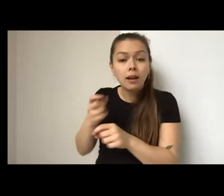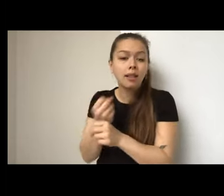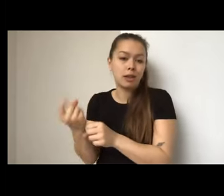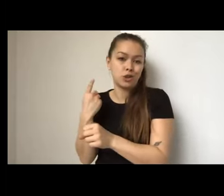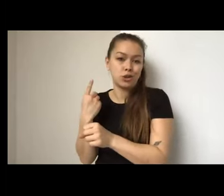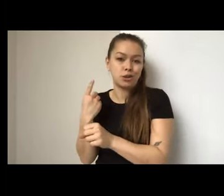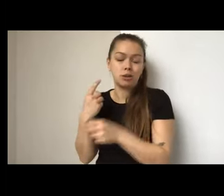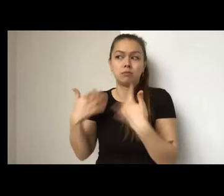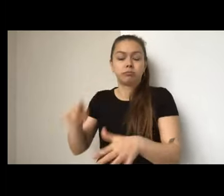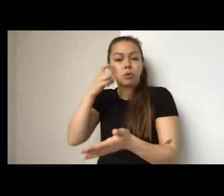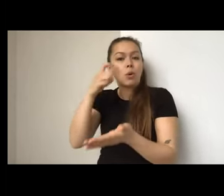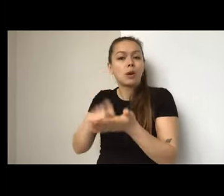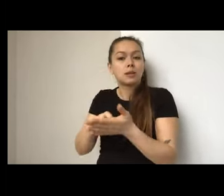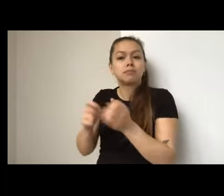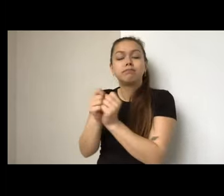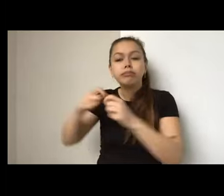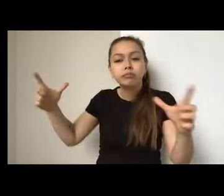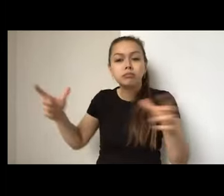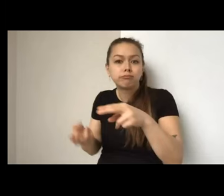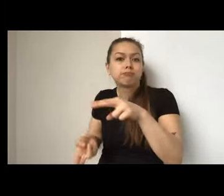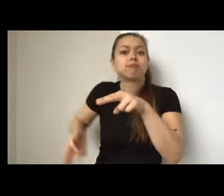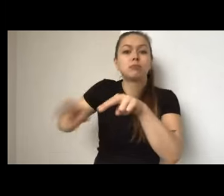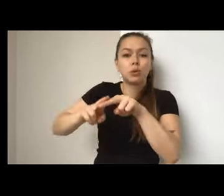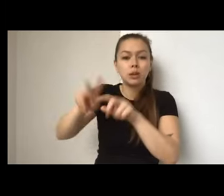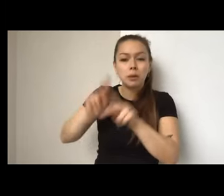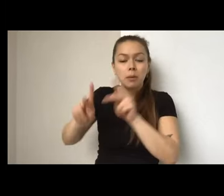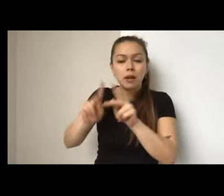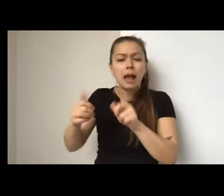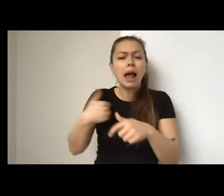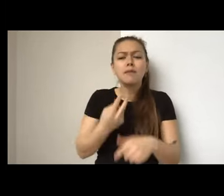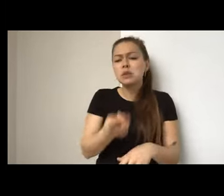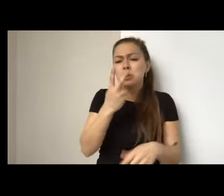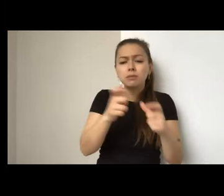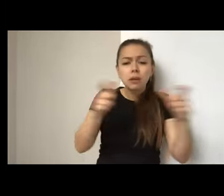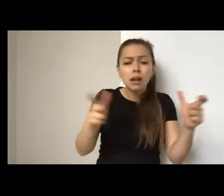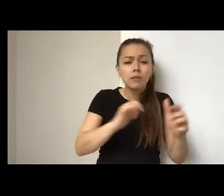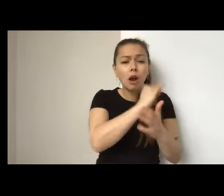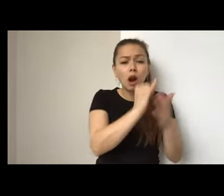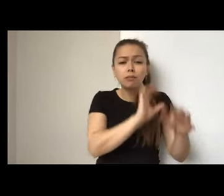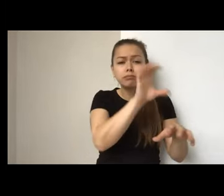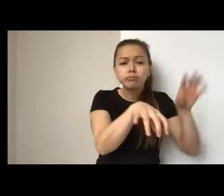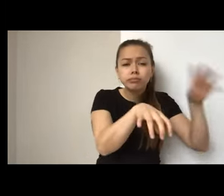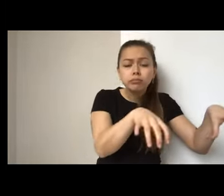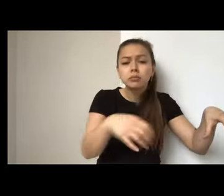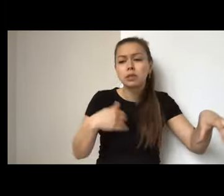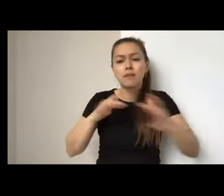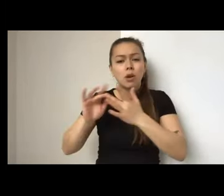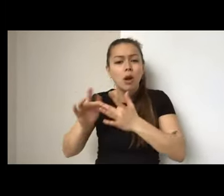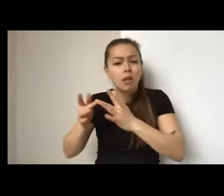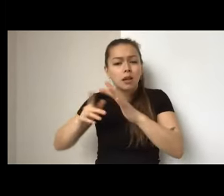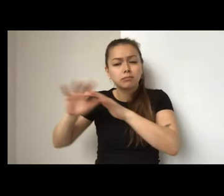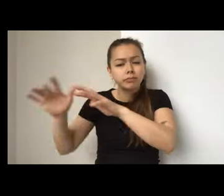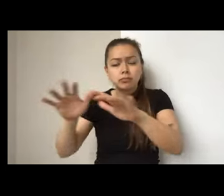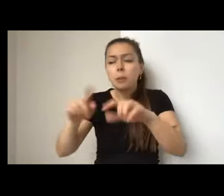public art installations, a creative mentorship program, uh, but we still wanted to, you know, really tackle this idea because we felt it would grow. So